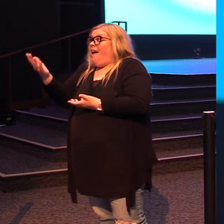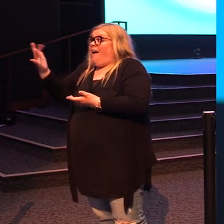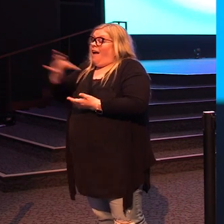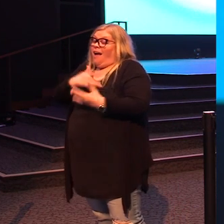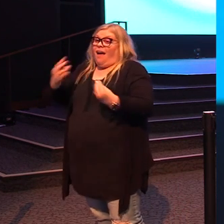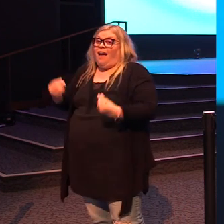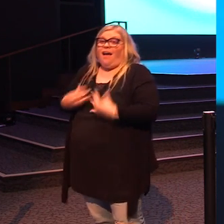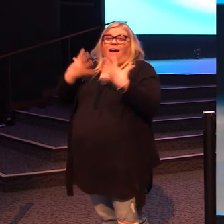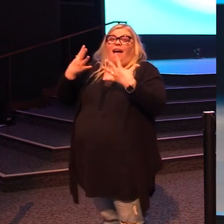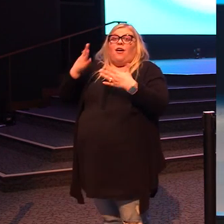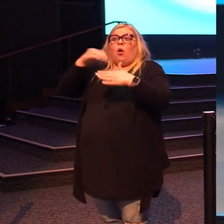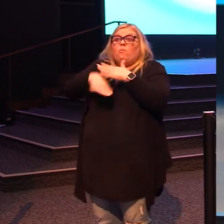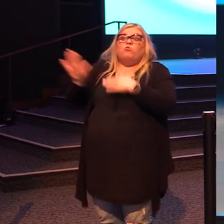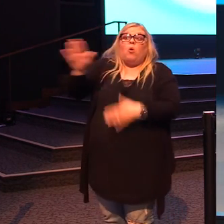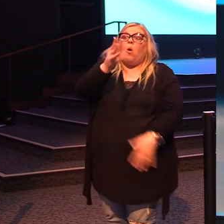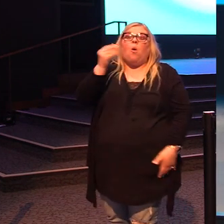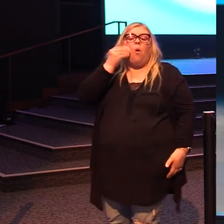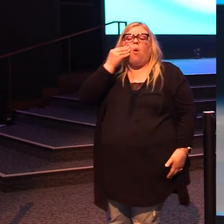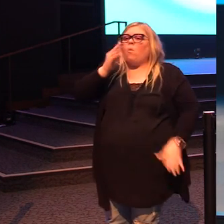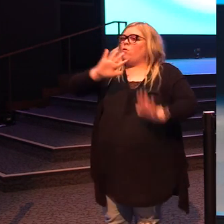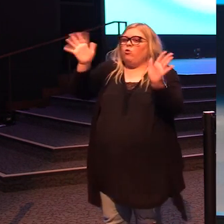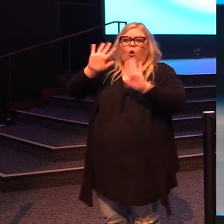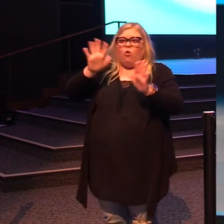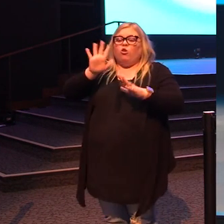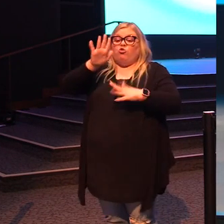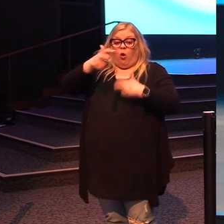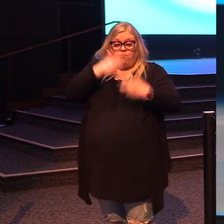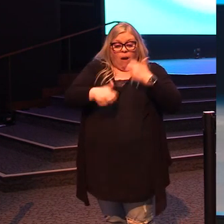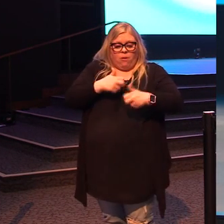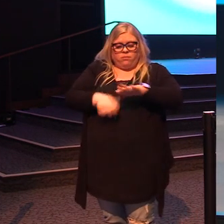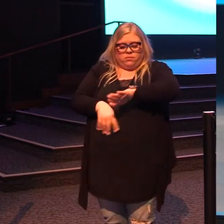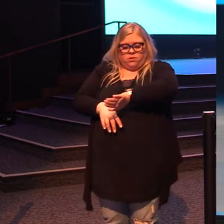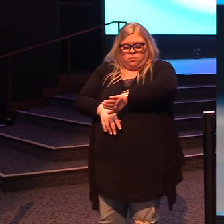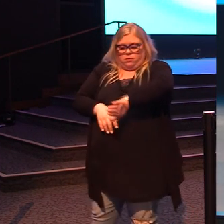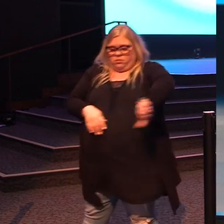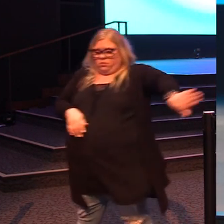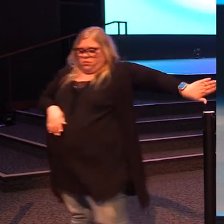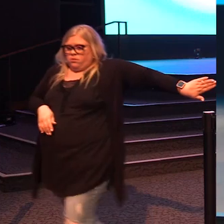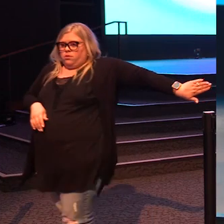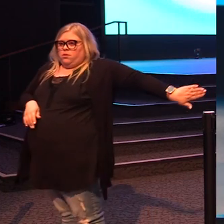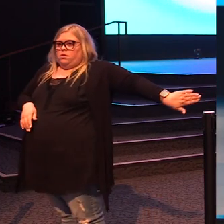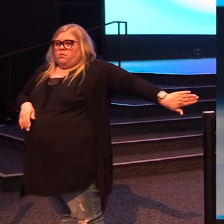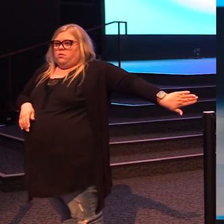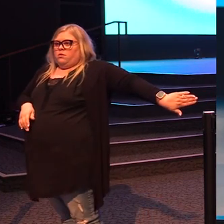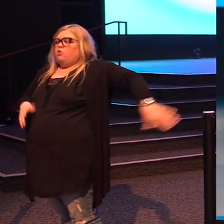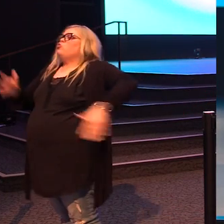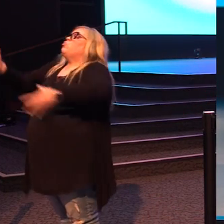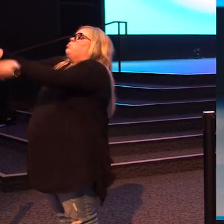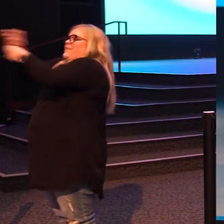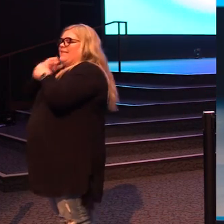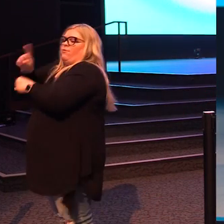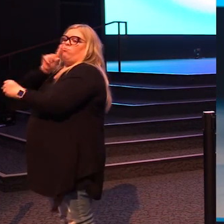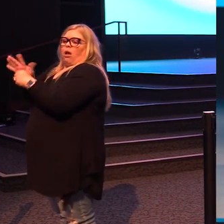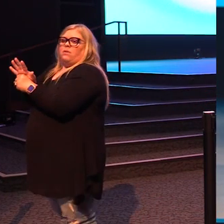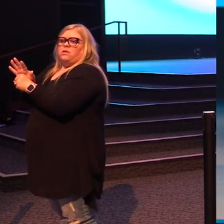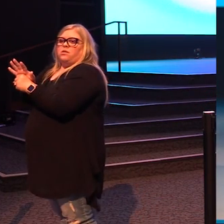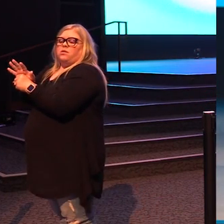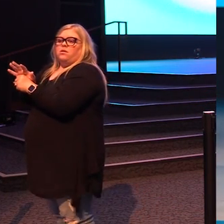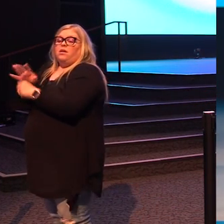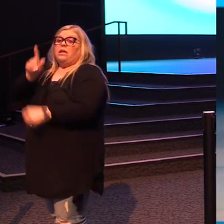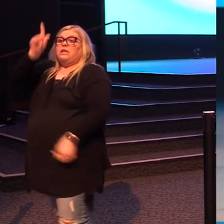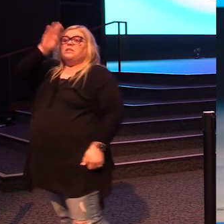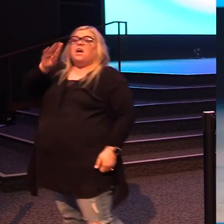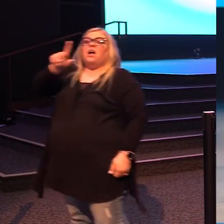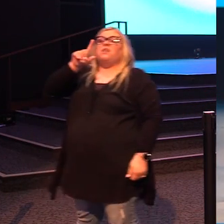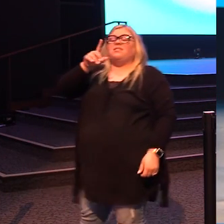a home visit. You're going to have to move from the proximity of your problem. See, Zacchaeus could have stayed at home and gone, you know what? I'm